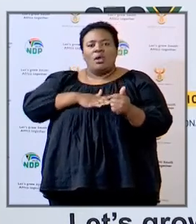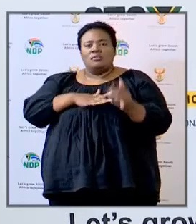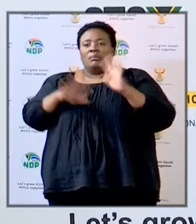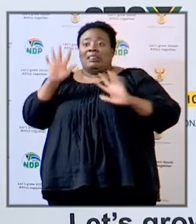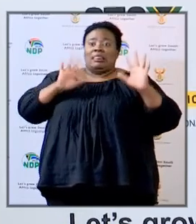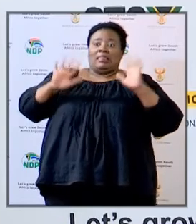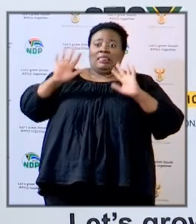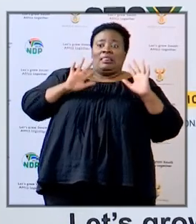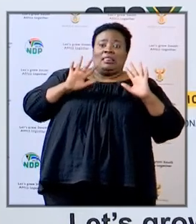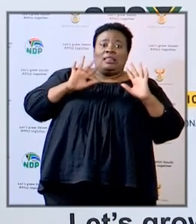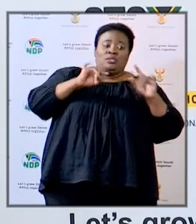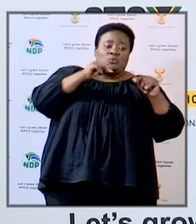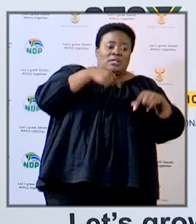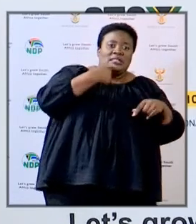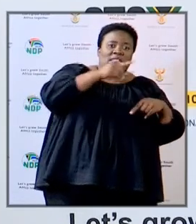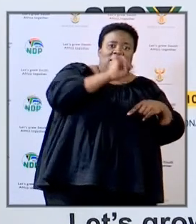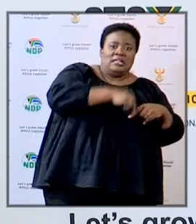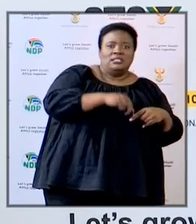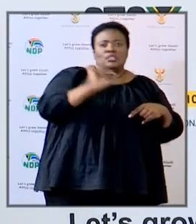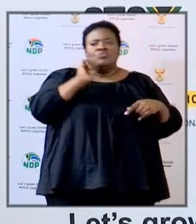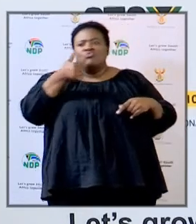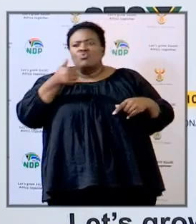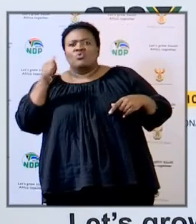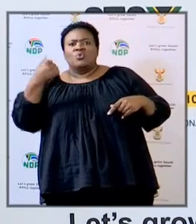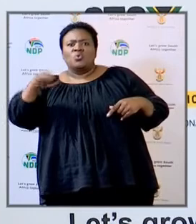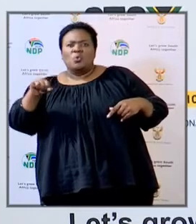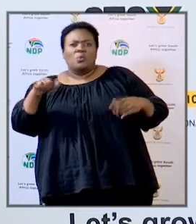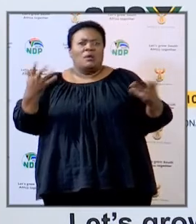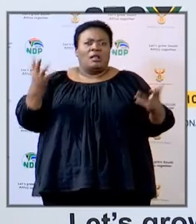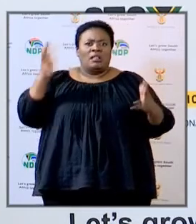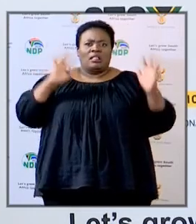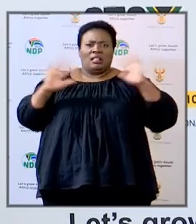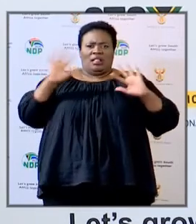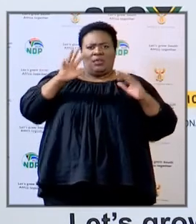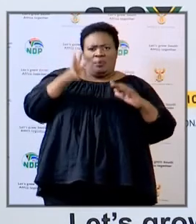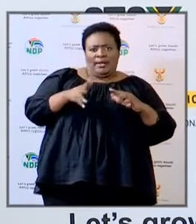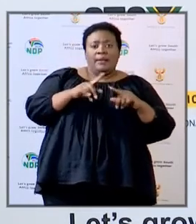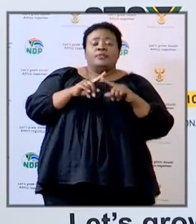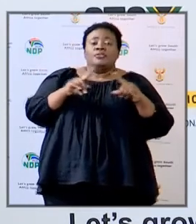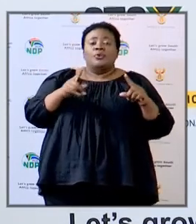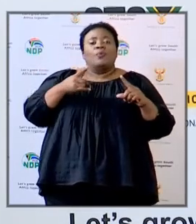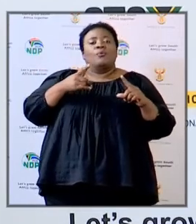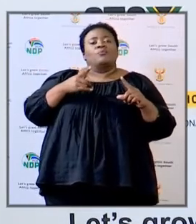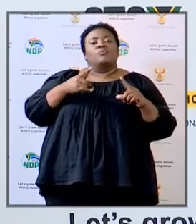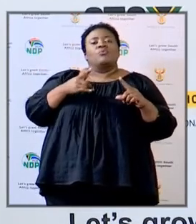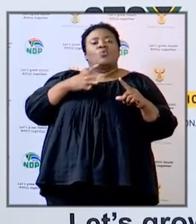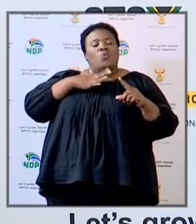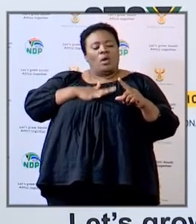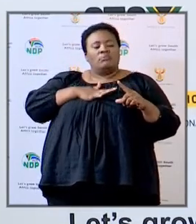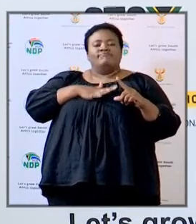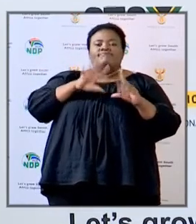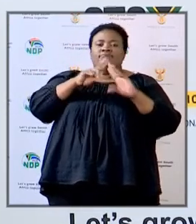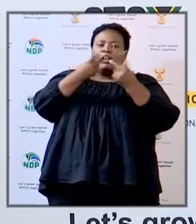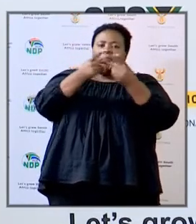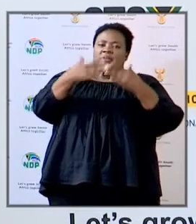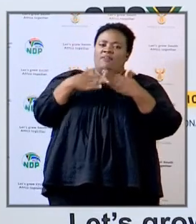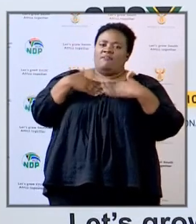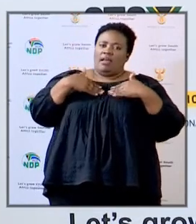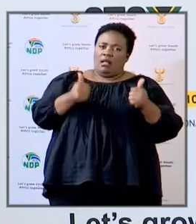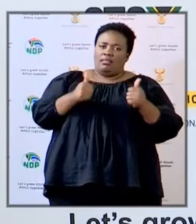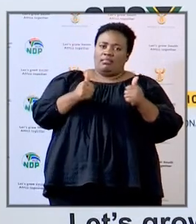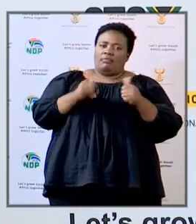ourselves today it's yes the other day it's no but just always consistently be advised by health